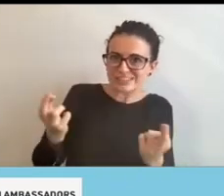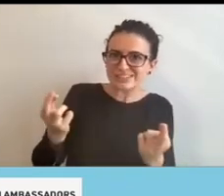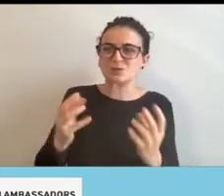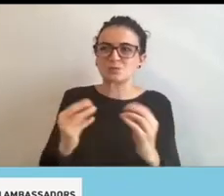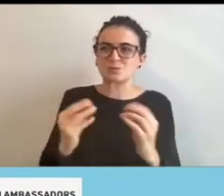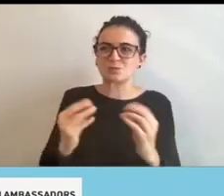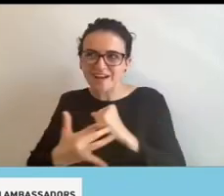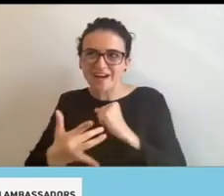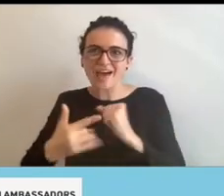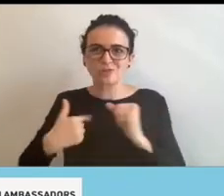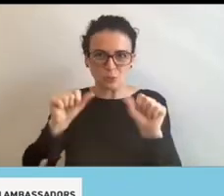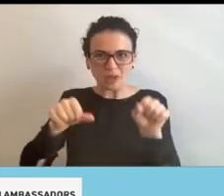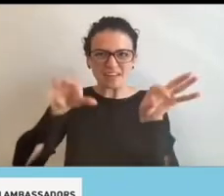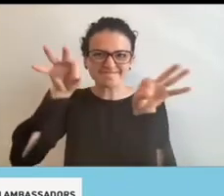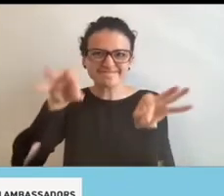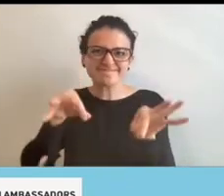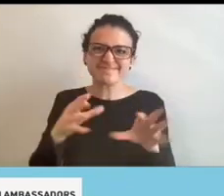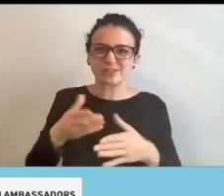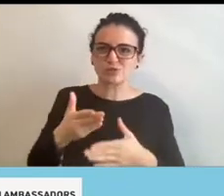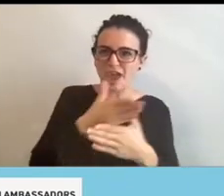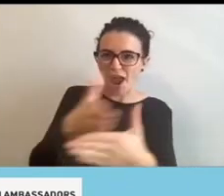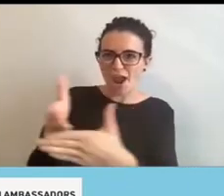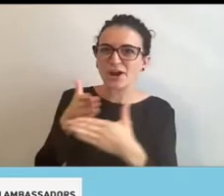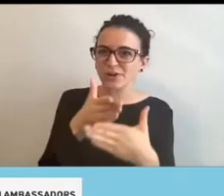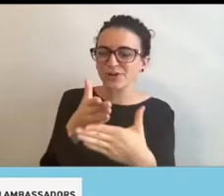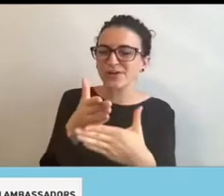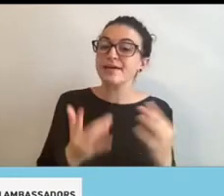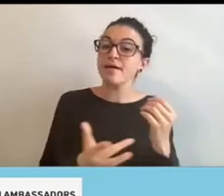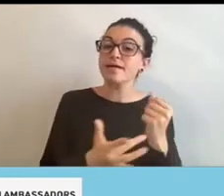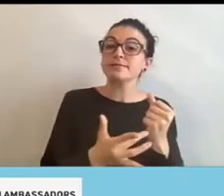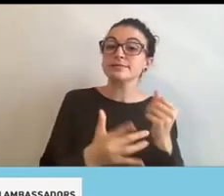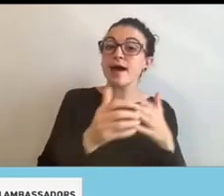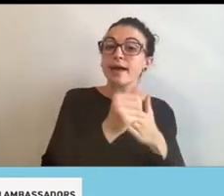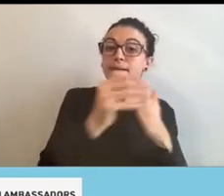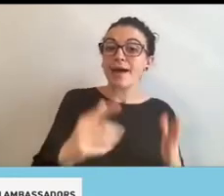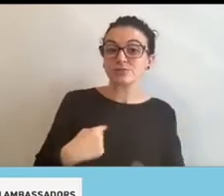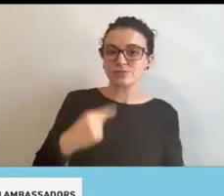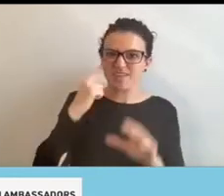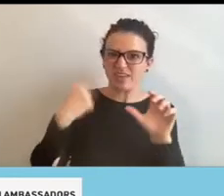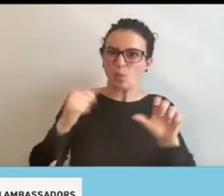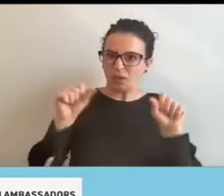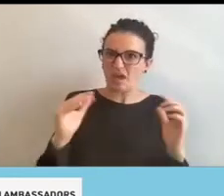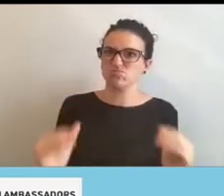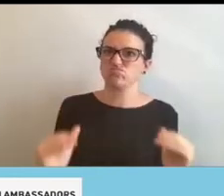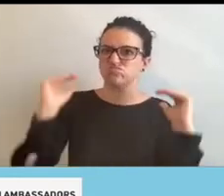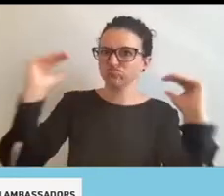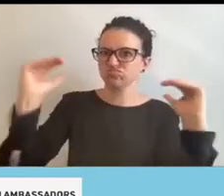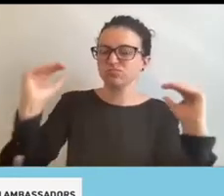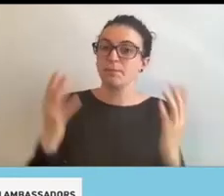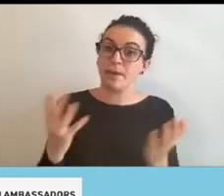And I think that with the tech ambassadors, I think we can take it even higher. Maybe we can go to transition